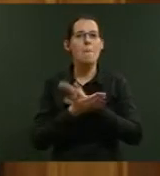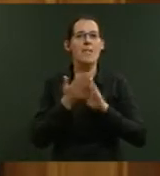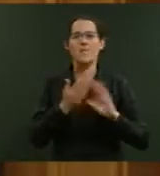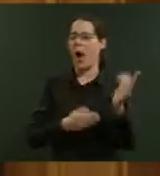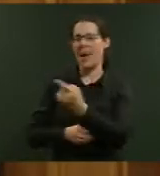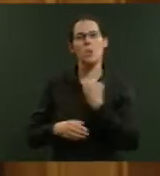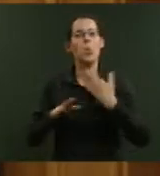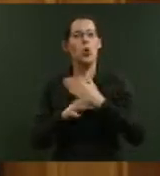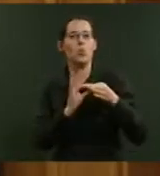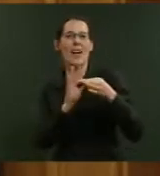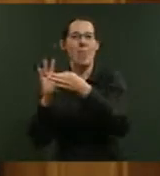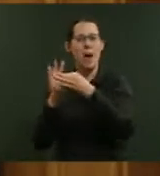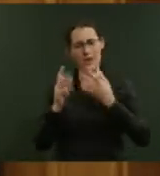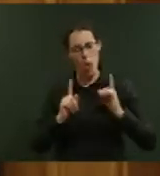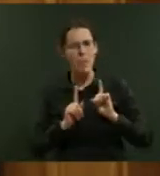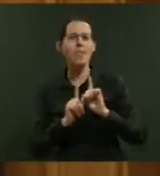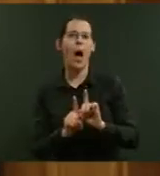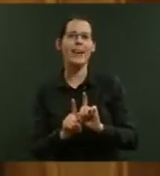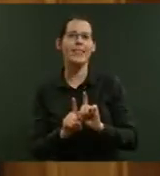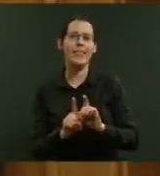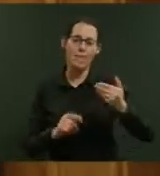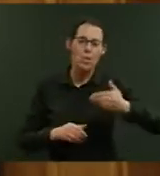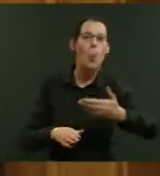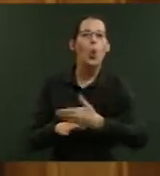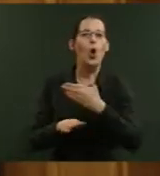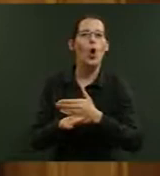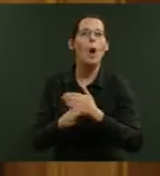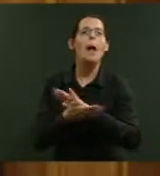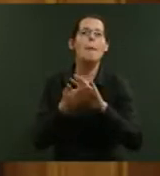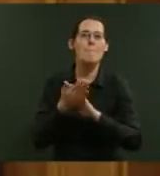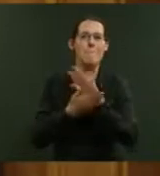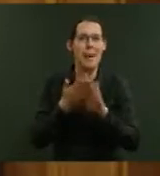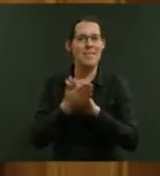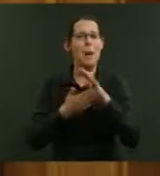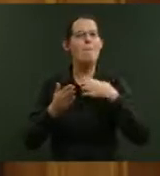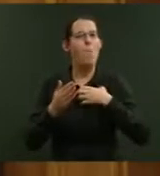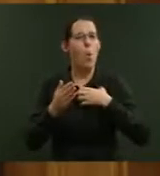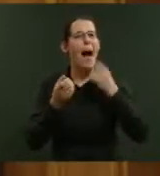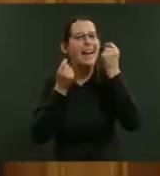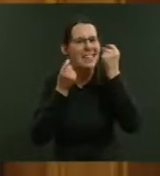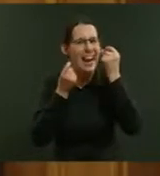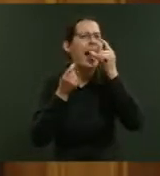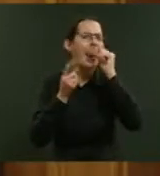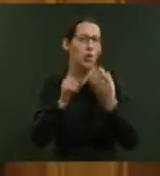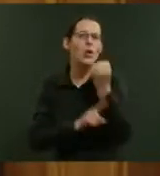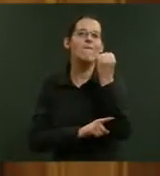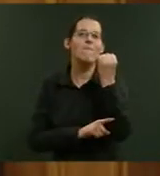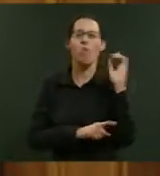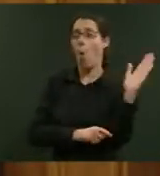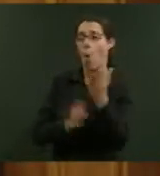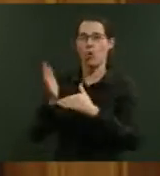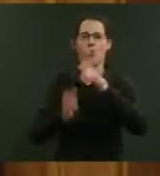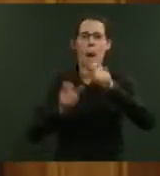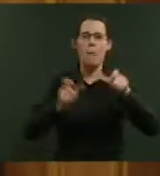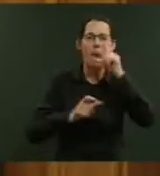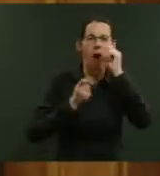and by being side by side in our daily work, that enables a greater understanding of all New Zealanders to some